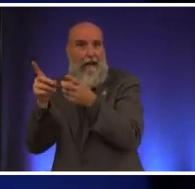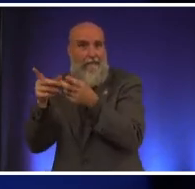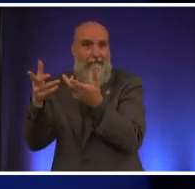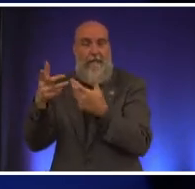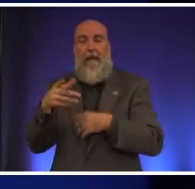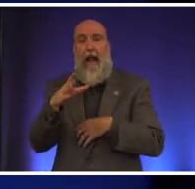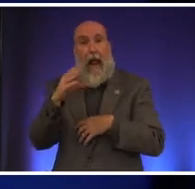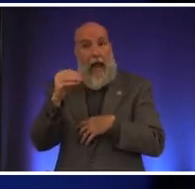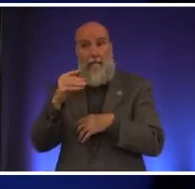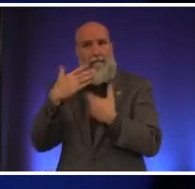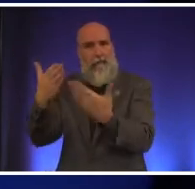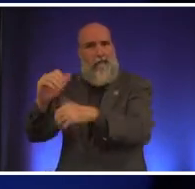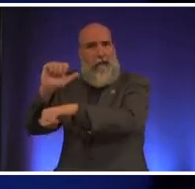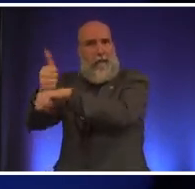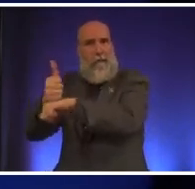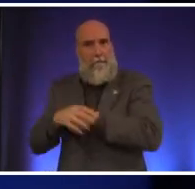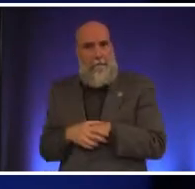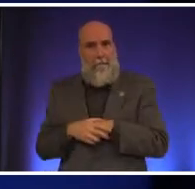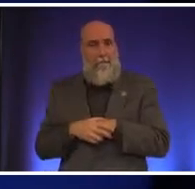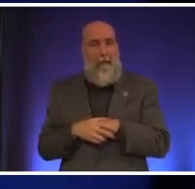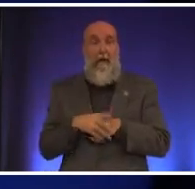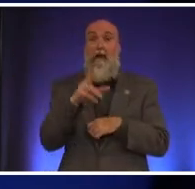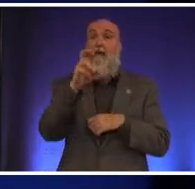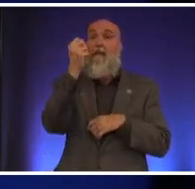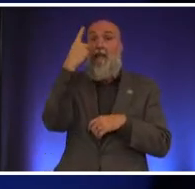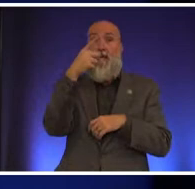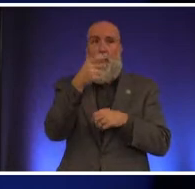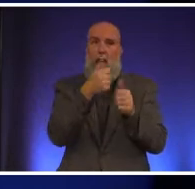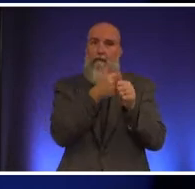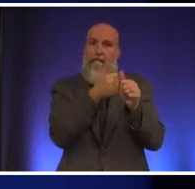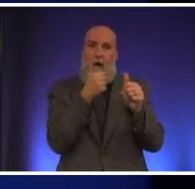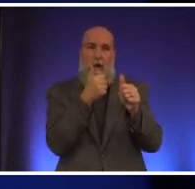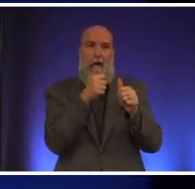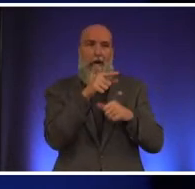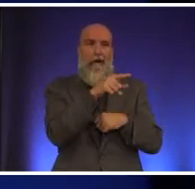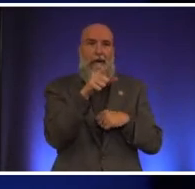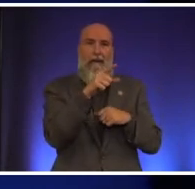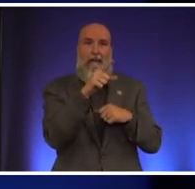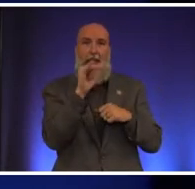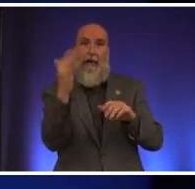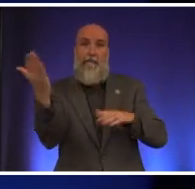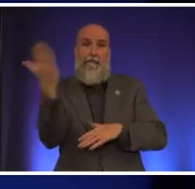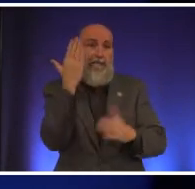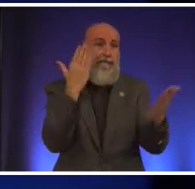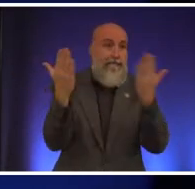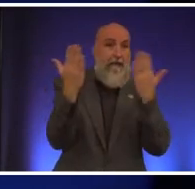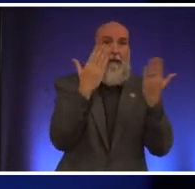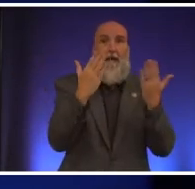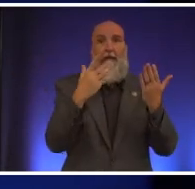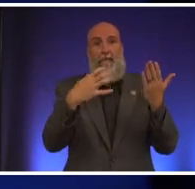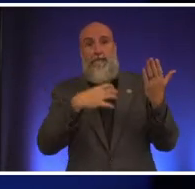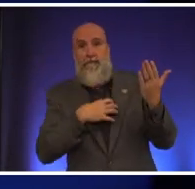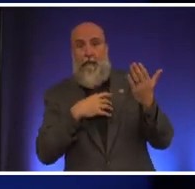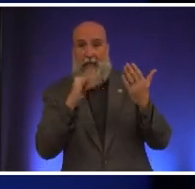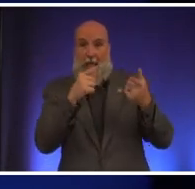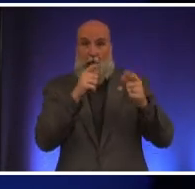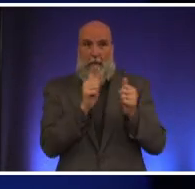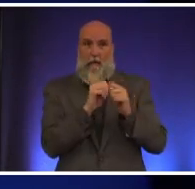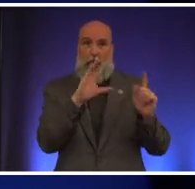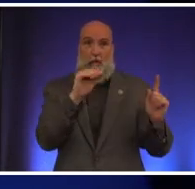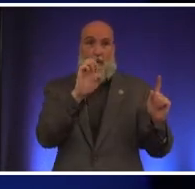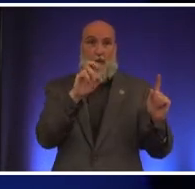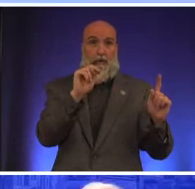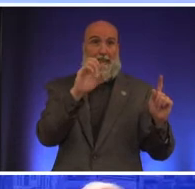those things you would avoid by the way then the the valid petition issues that happened with uh code